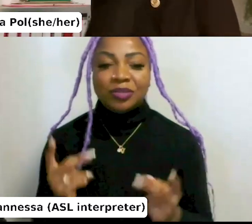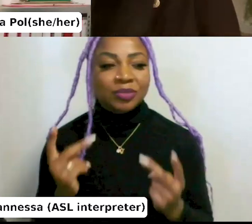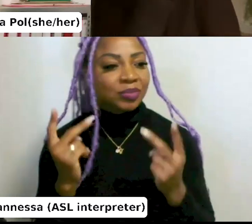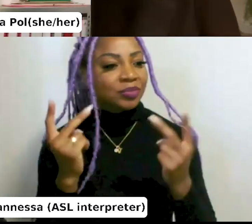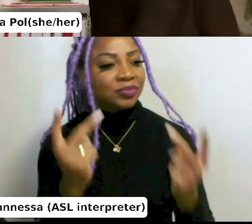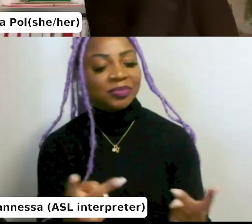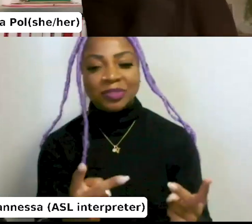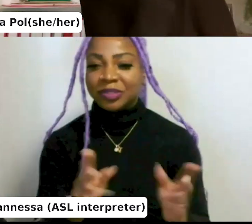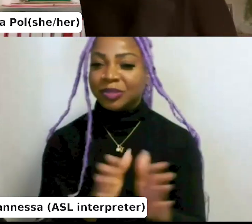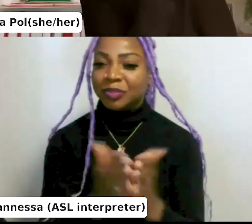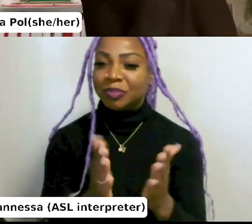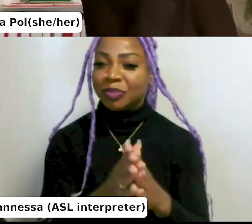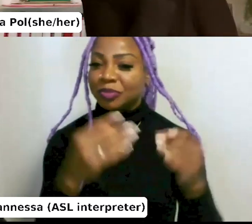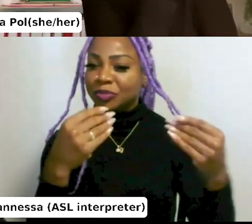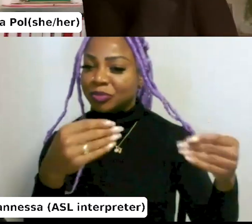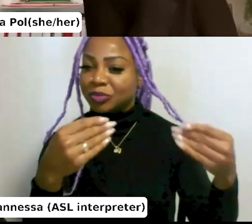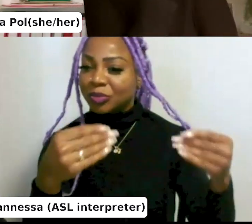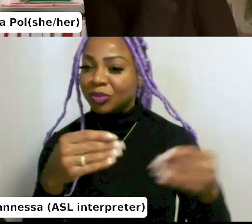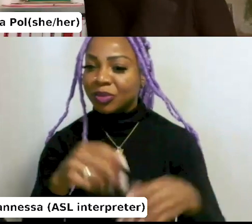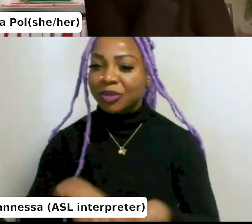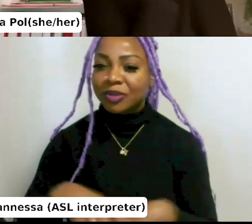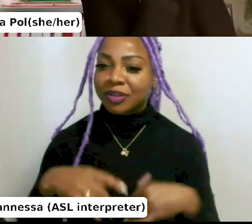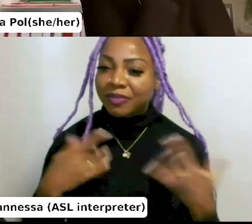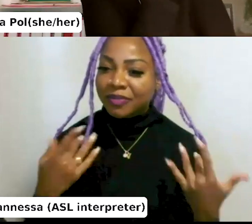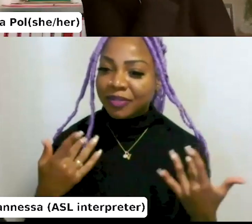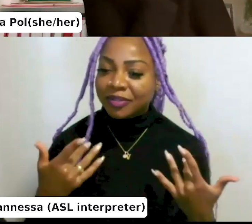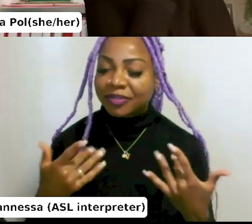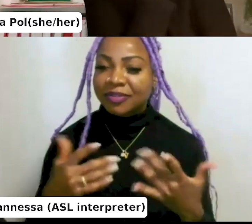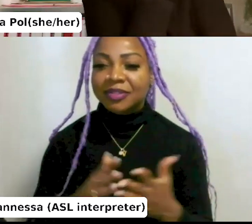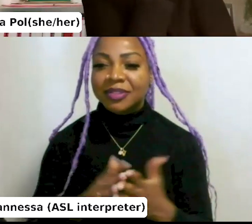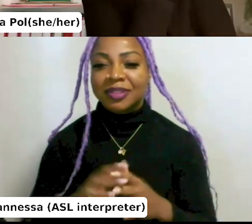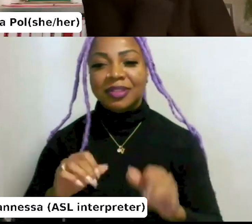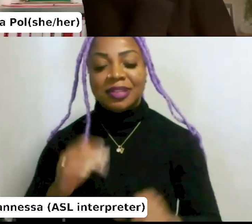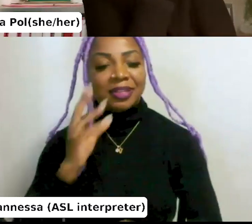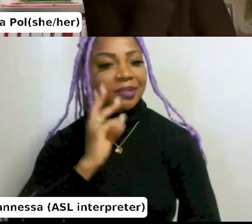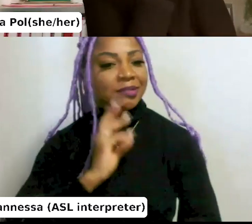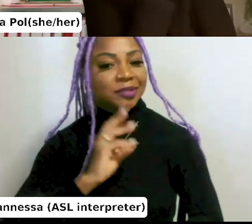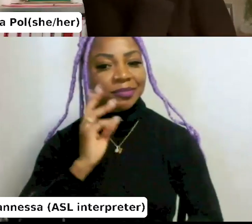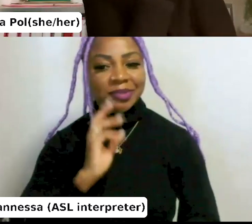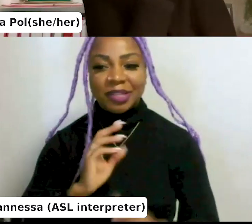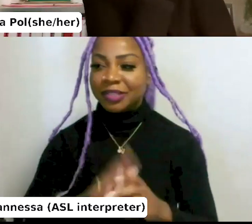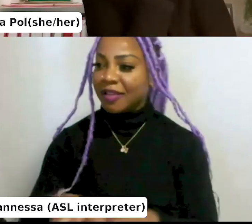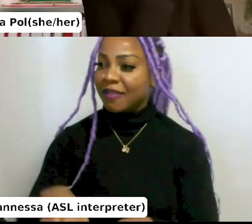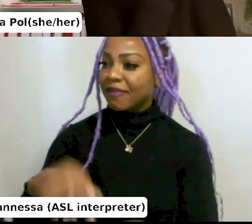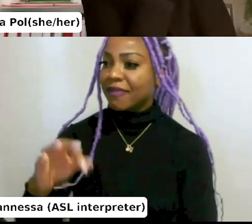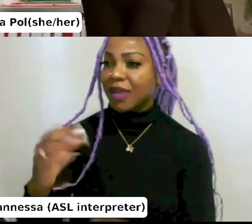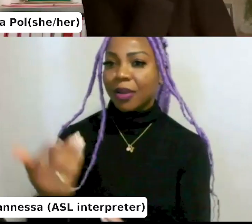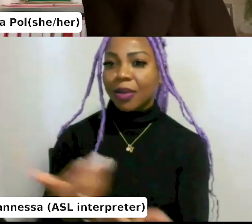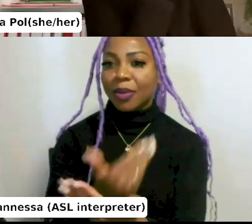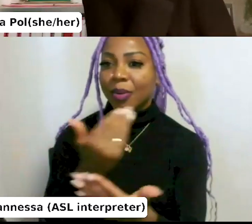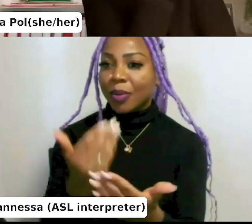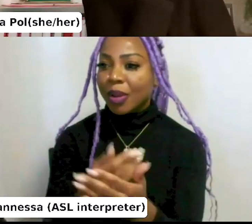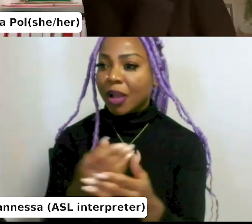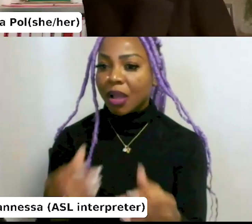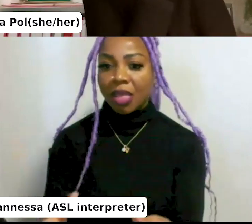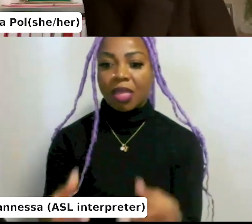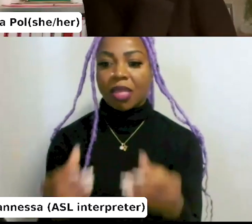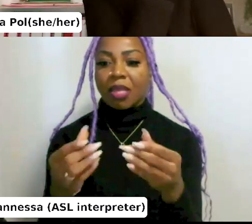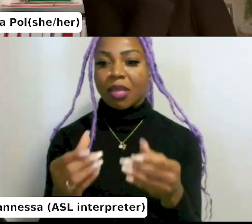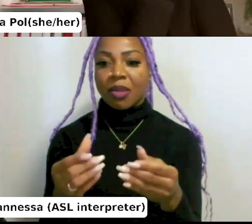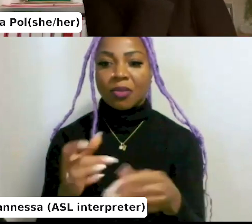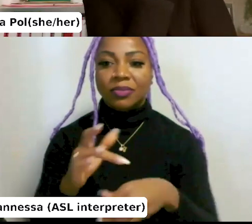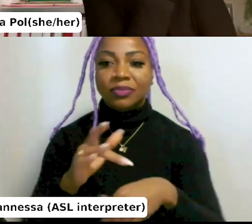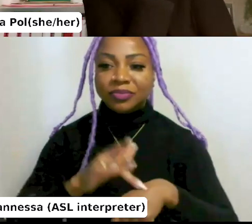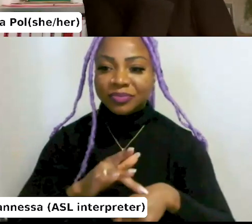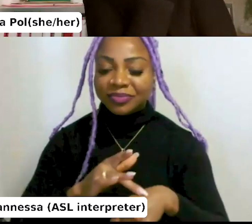bookshop that there is, uh, I mean, yeah, the experience of also discovering something it's. Yeah. I mean,